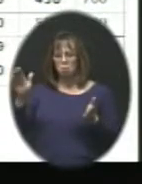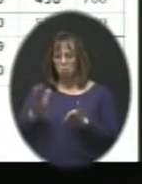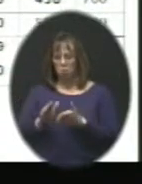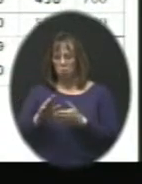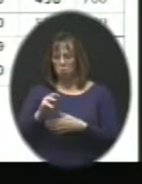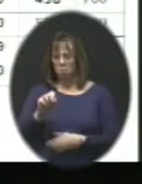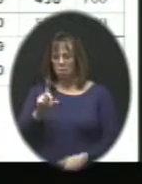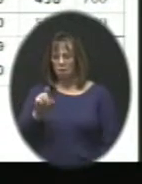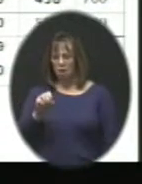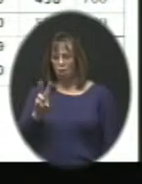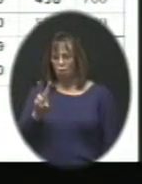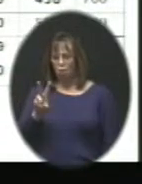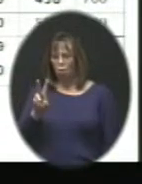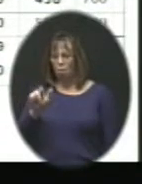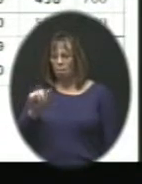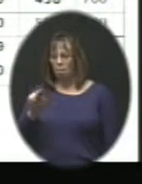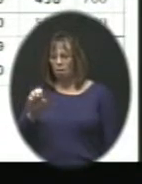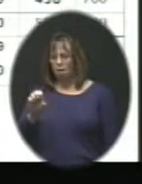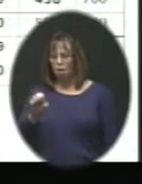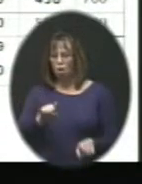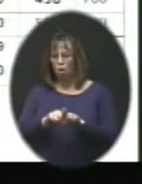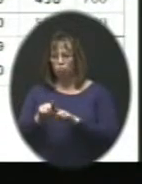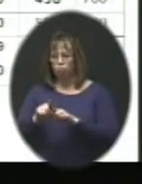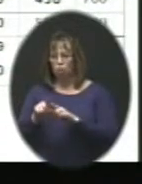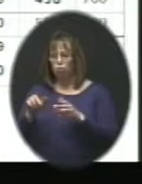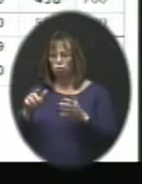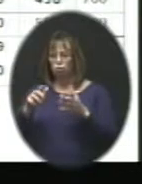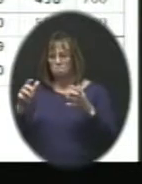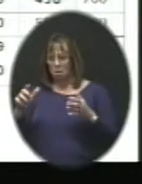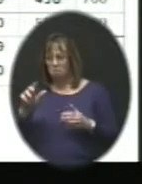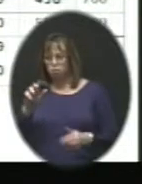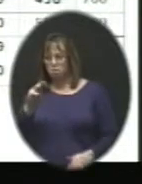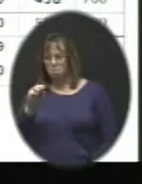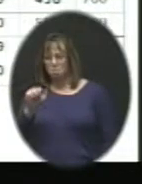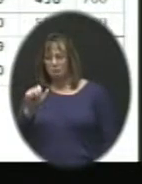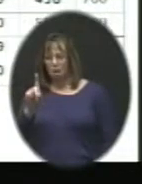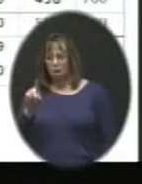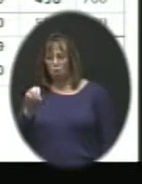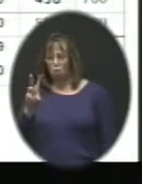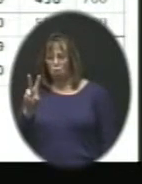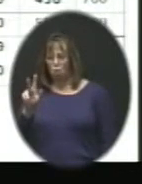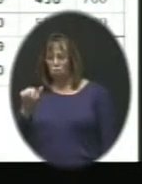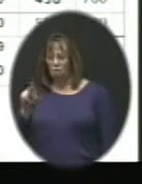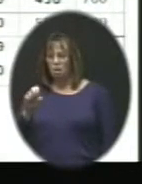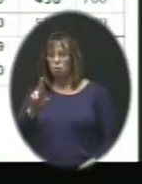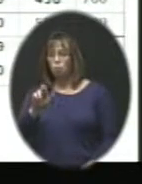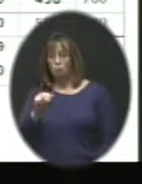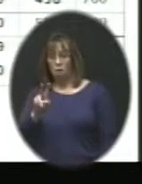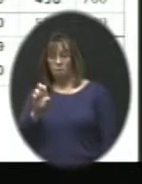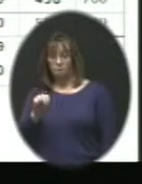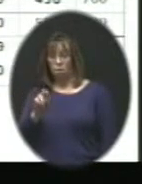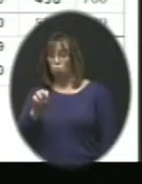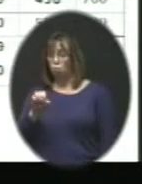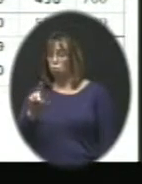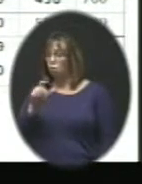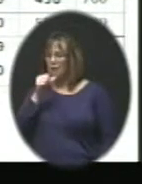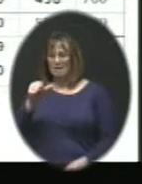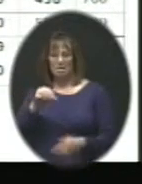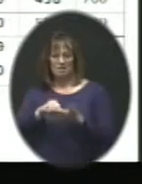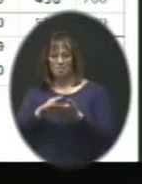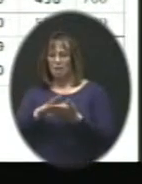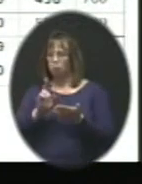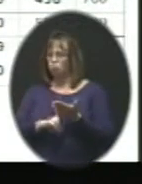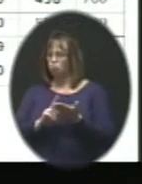Meadow Lane and ultimately will tell you too big a cut into Meadow Lane. And then if you look at Ravenwood, it doesn't impact the